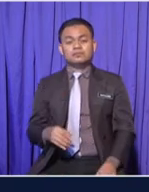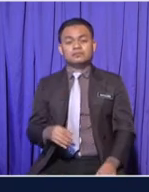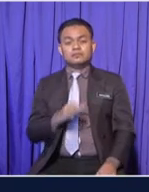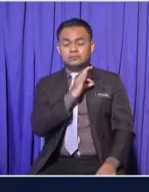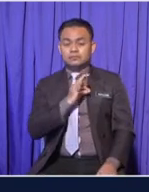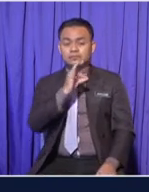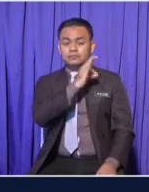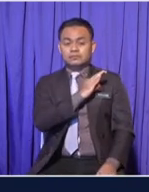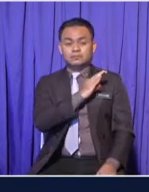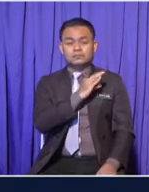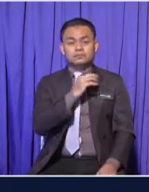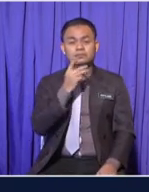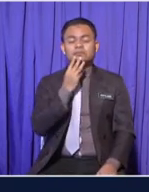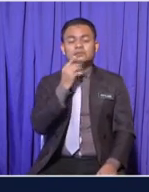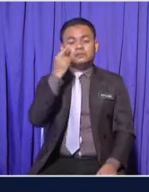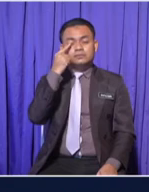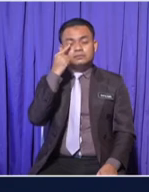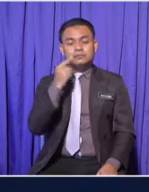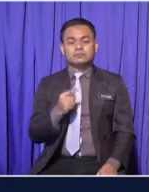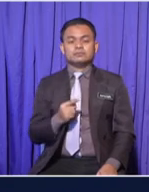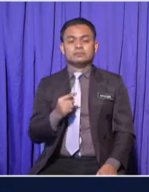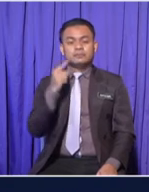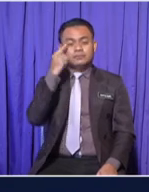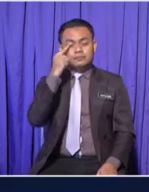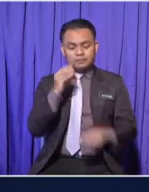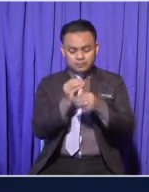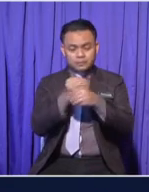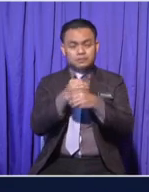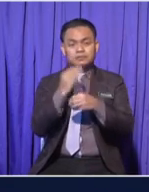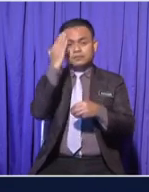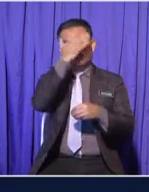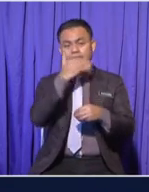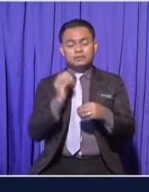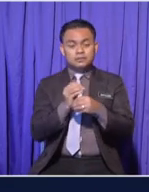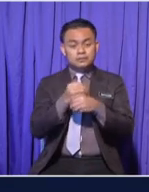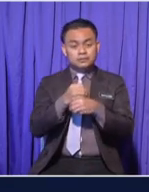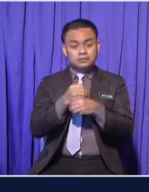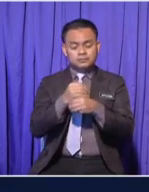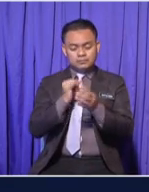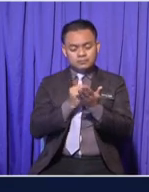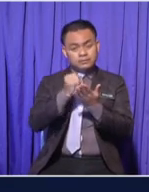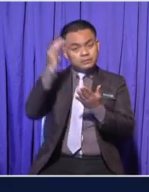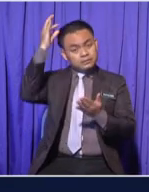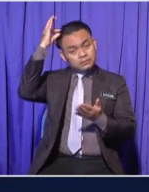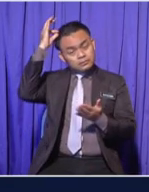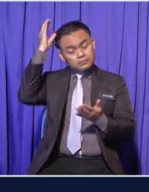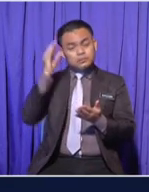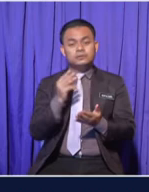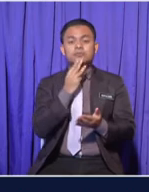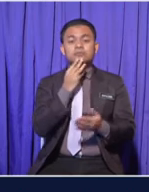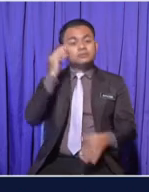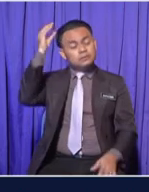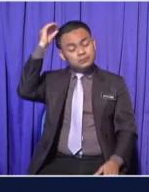iris Colour Eye shape Face shape Hair type Hair colour